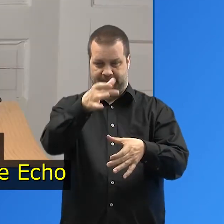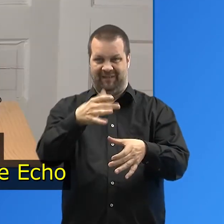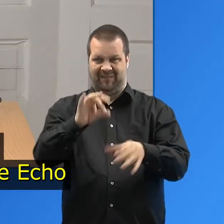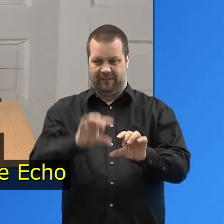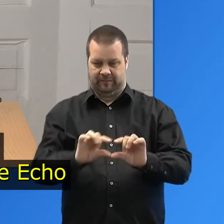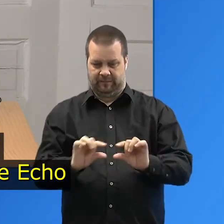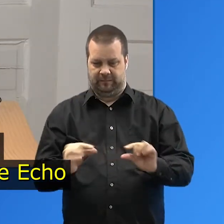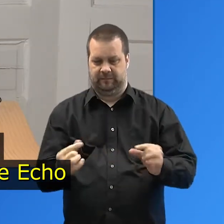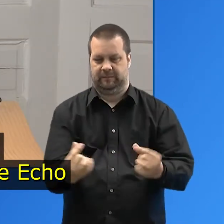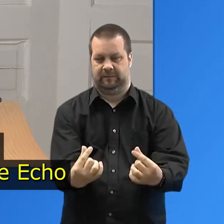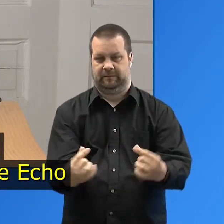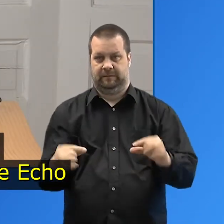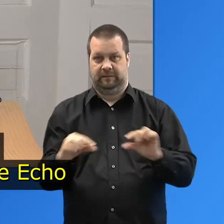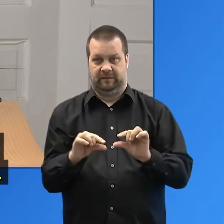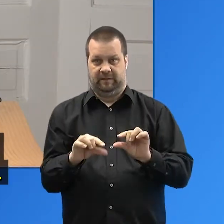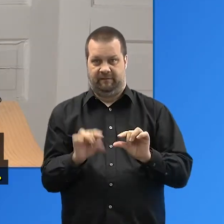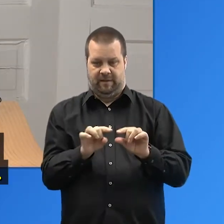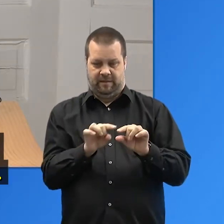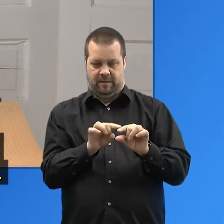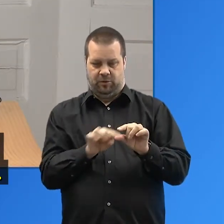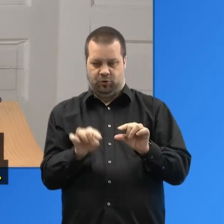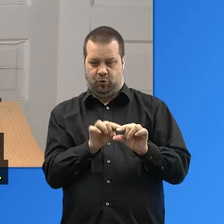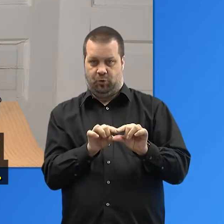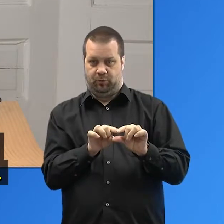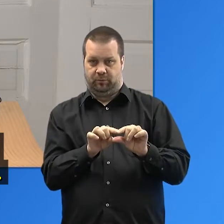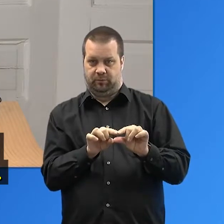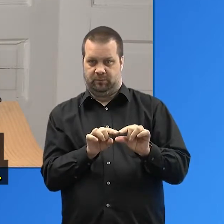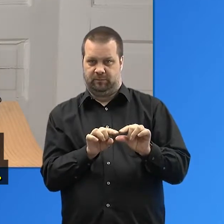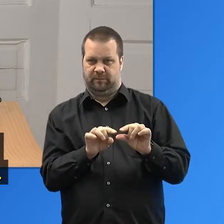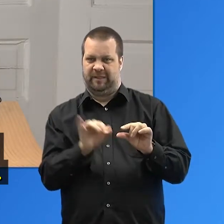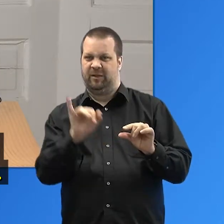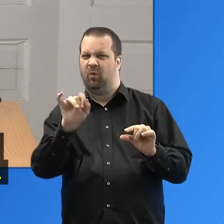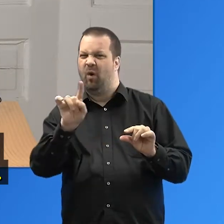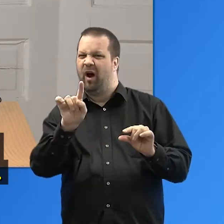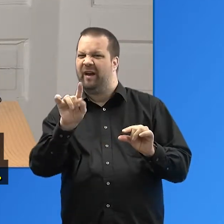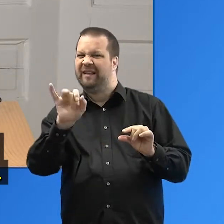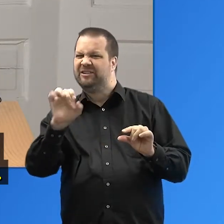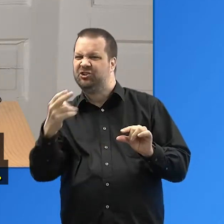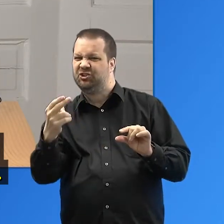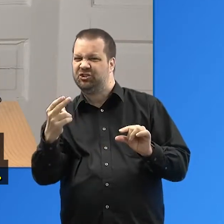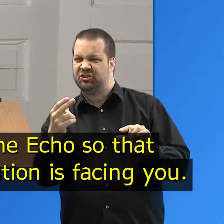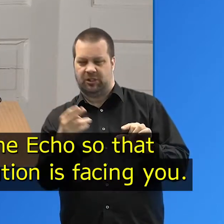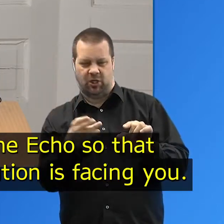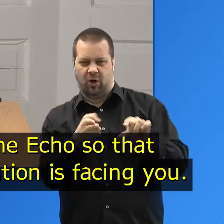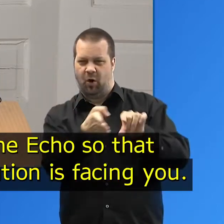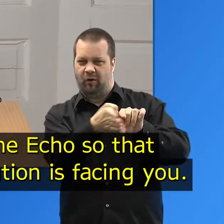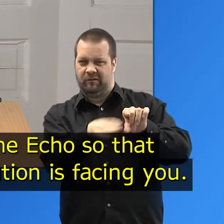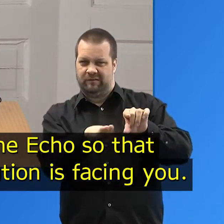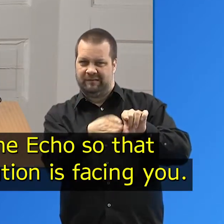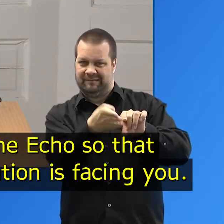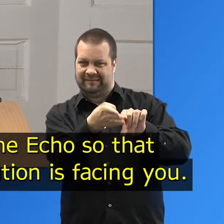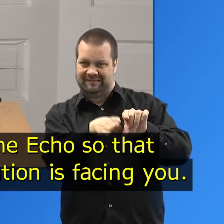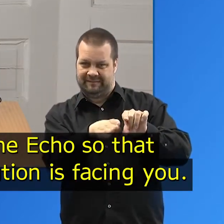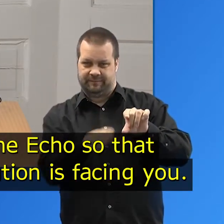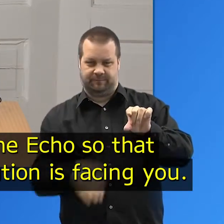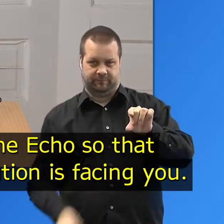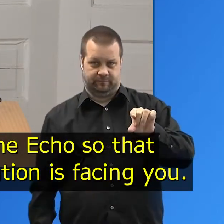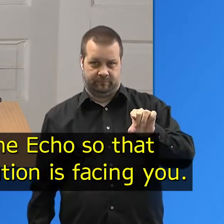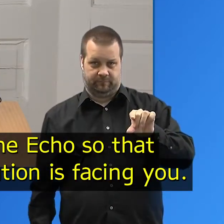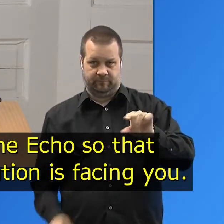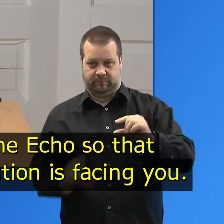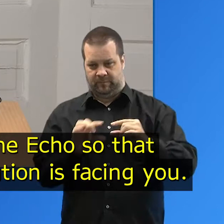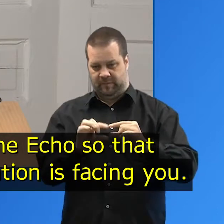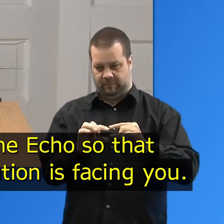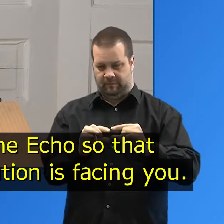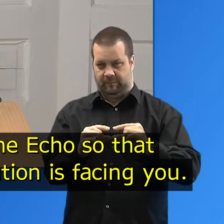port by feeling along the bottom edge of the Echo for an inch long oval indentation. Orient the Echo so that this